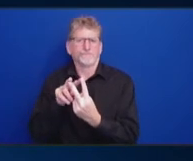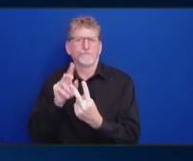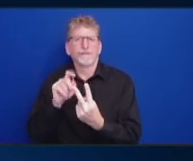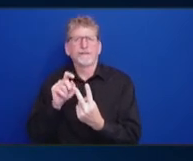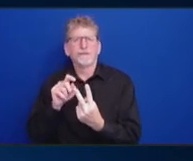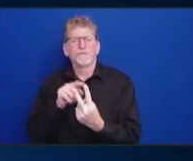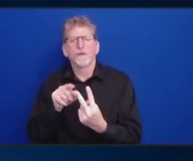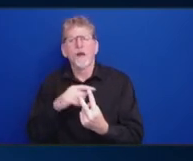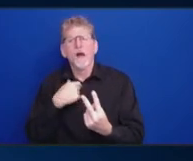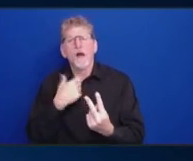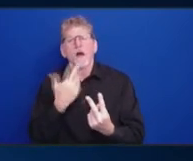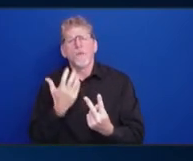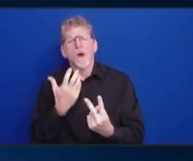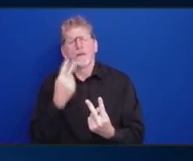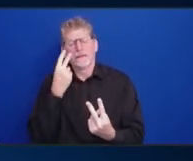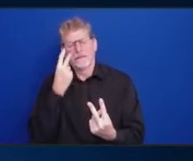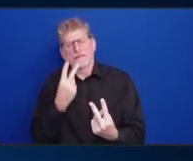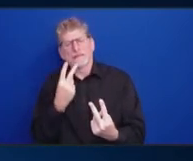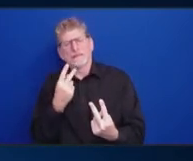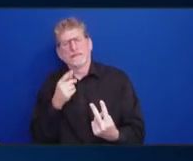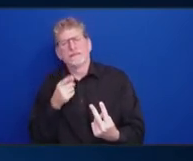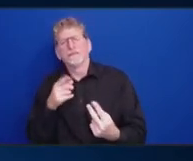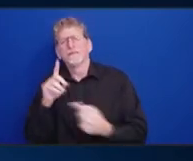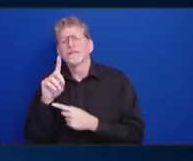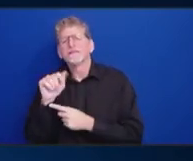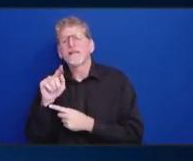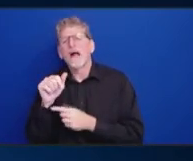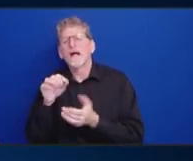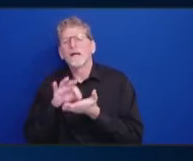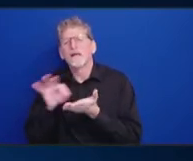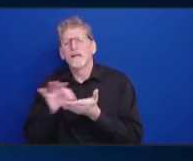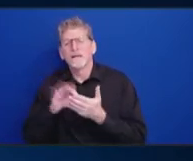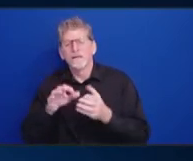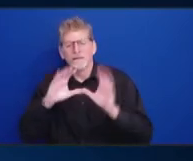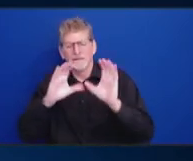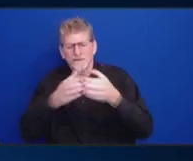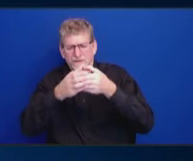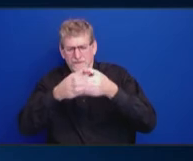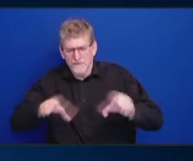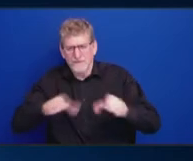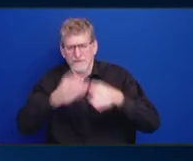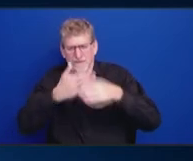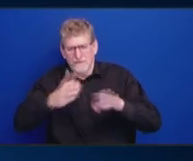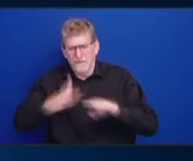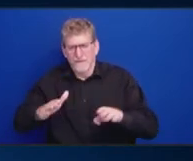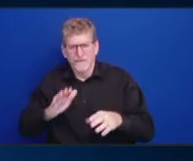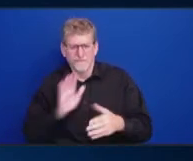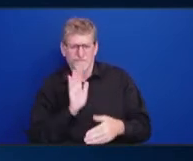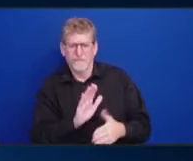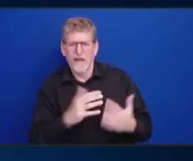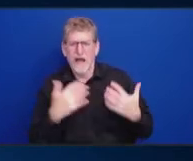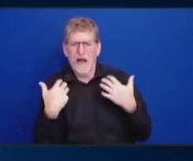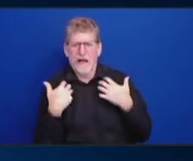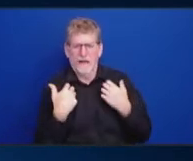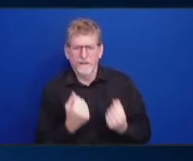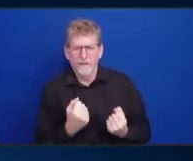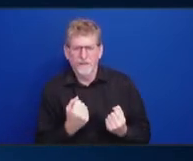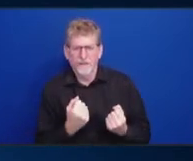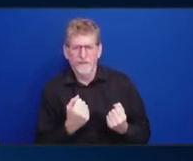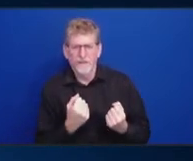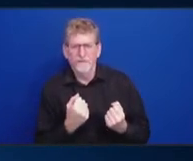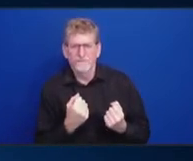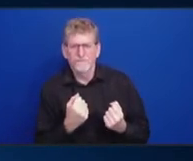like data disaggregation, but also in health, et cetera, to include